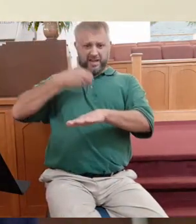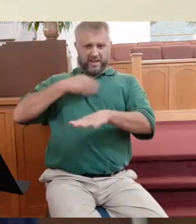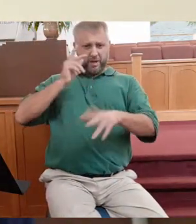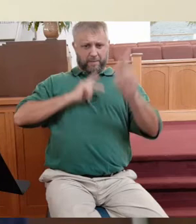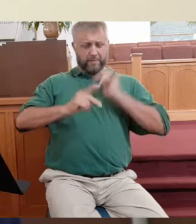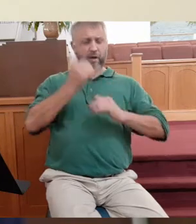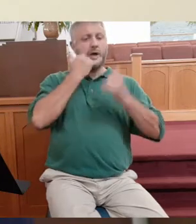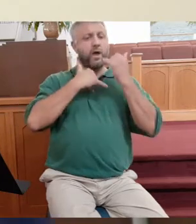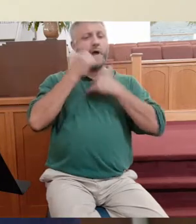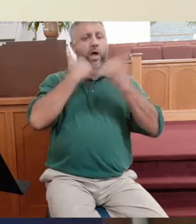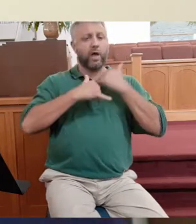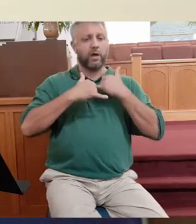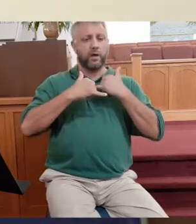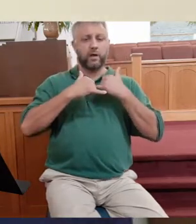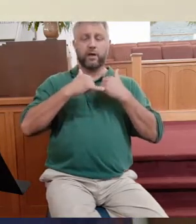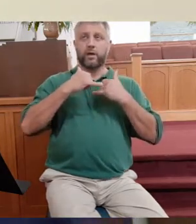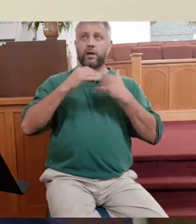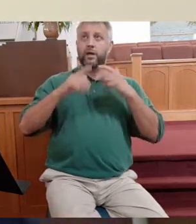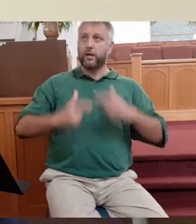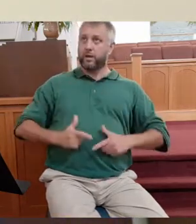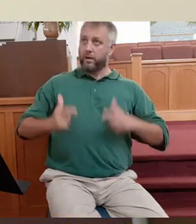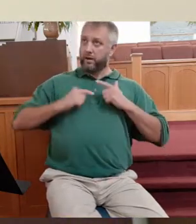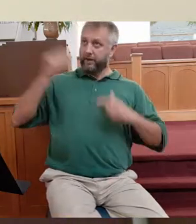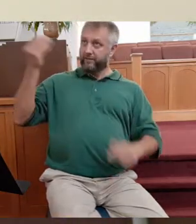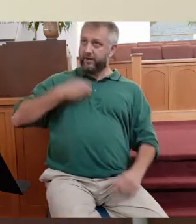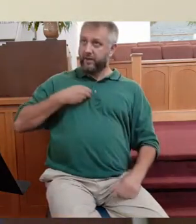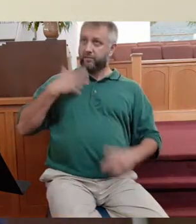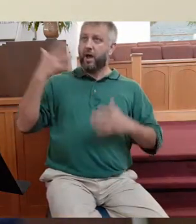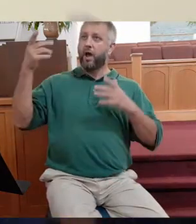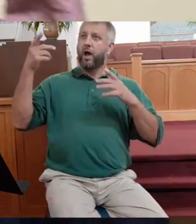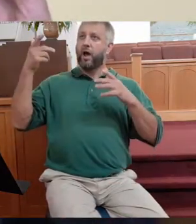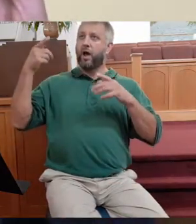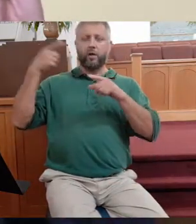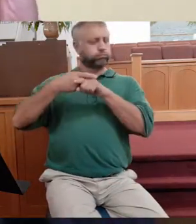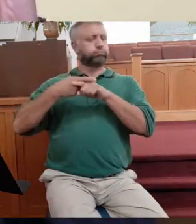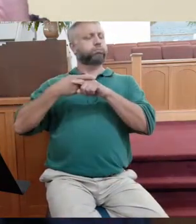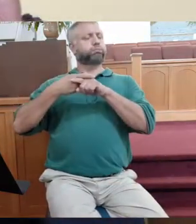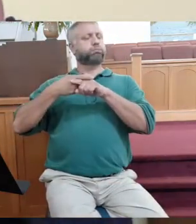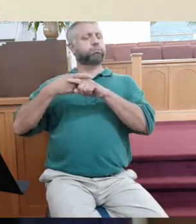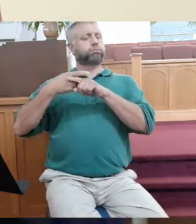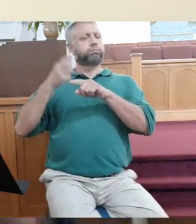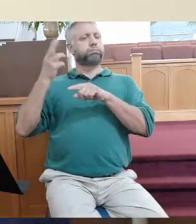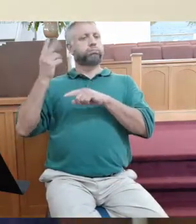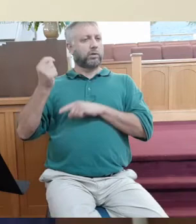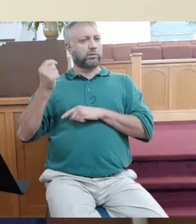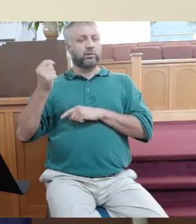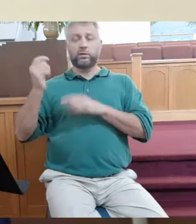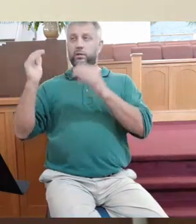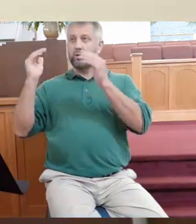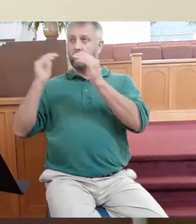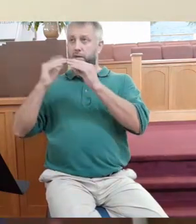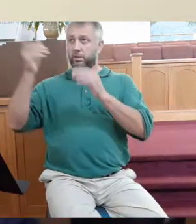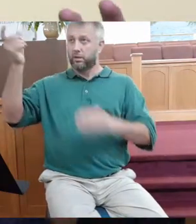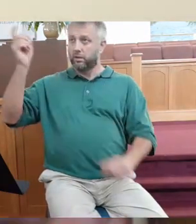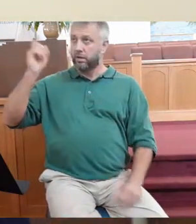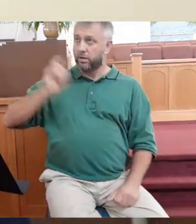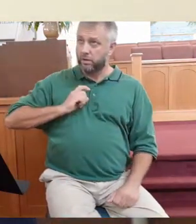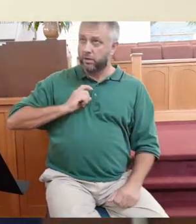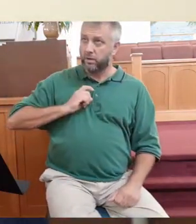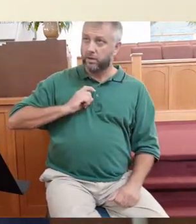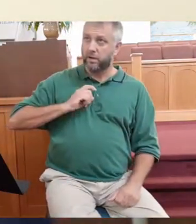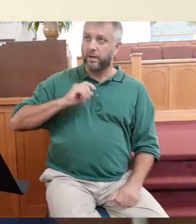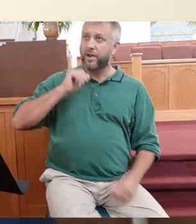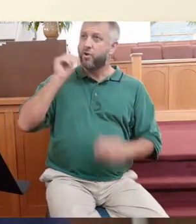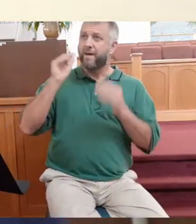That wasn't fair. But none of us seem to be griping about that, do we? None of us seem to be screaming that. When God treats us to what we consider